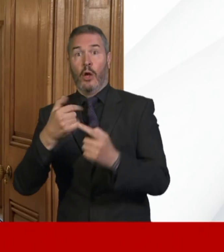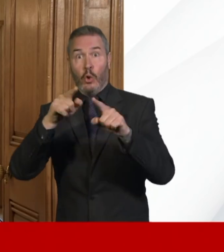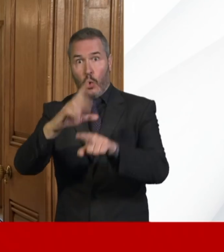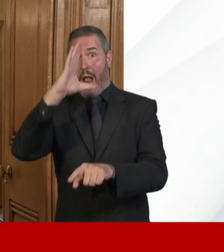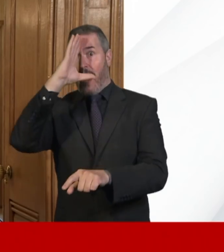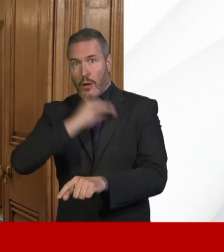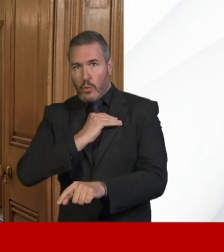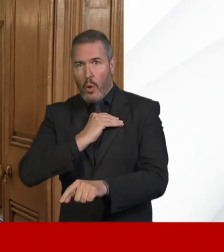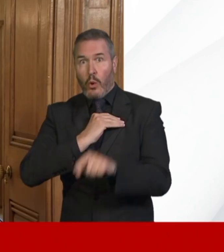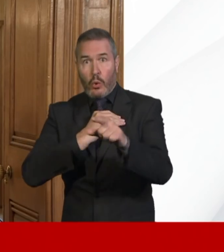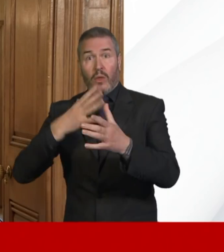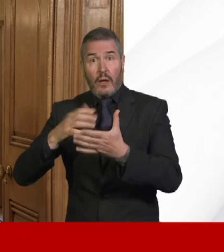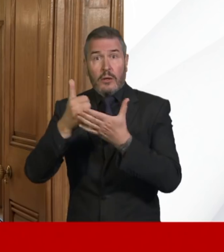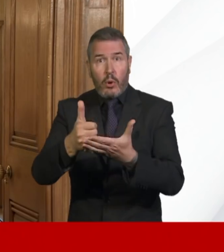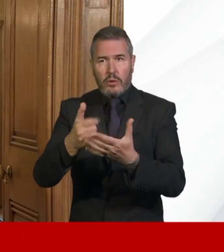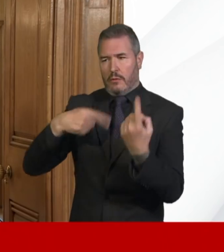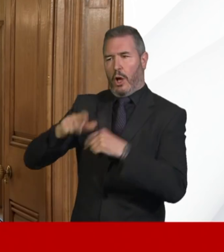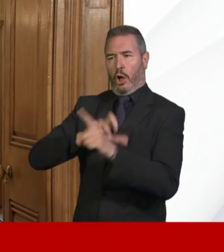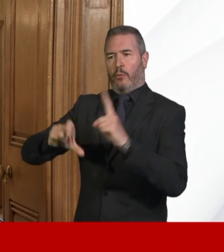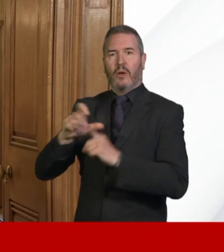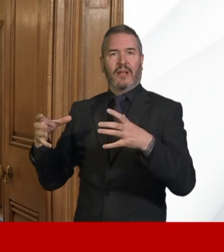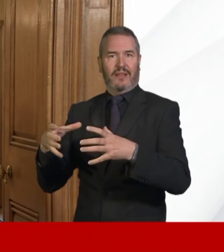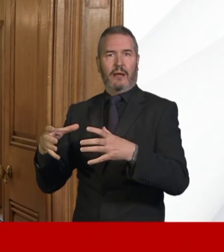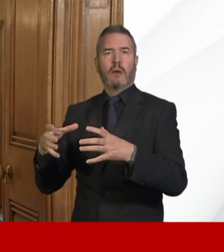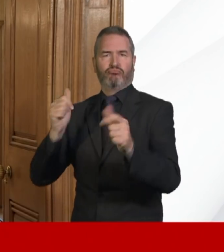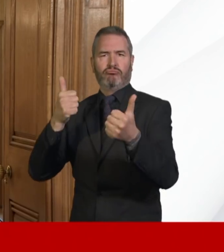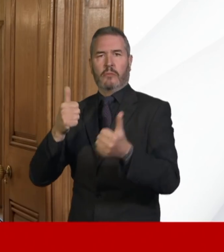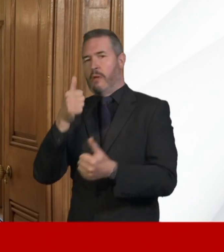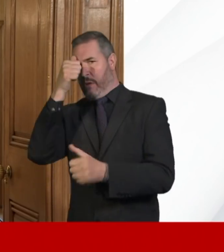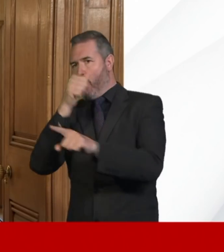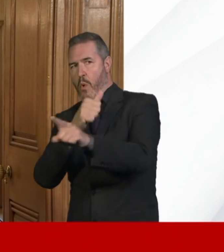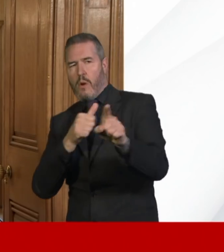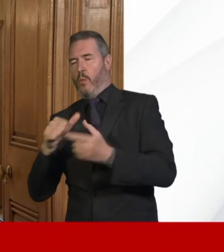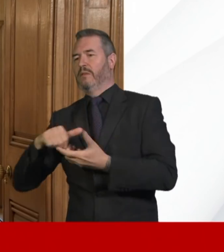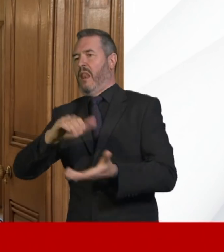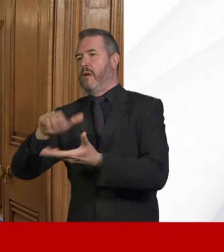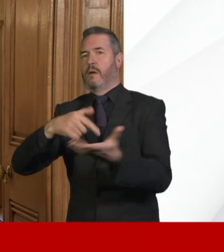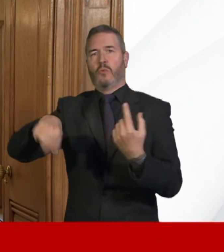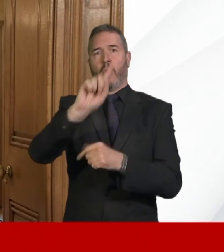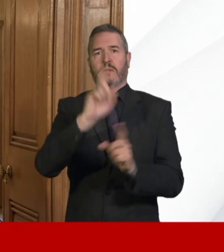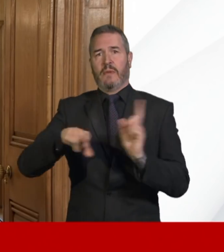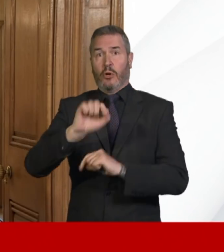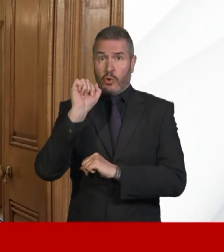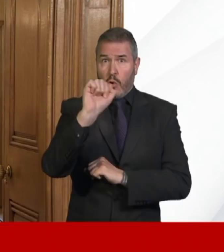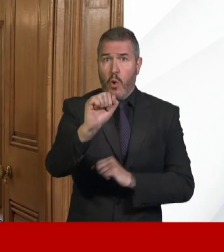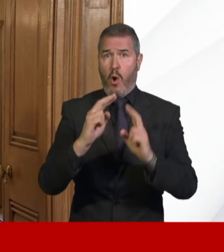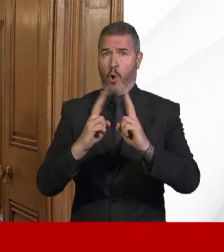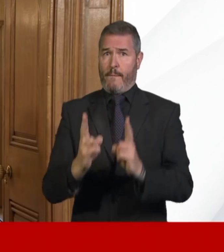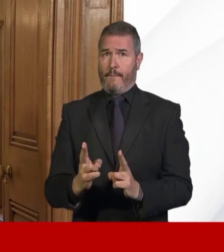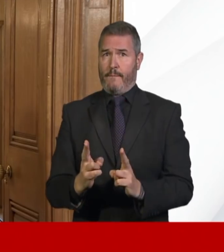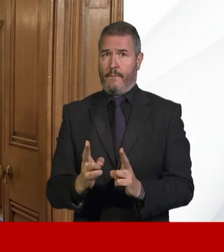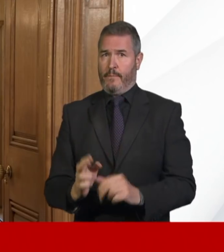that you need support, then we will deliver food and supplies to your doorstep.